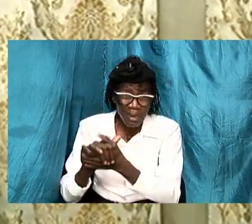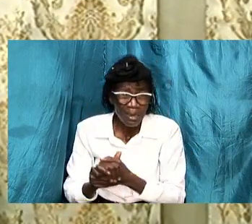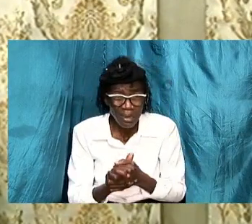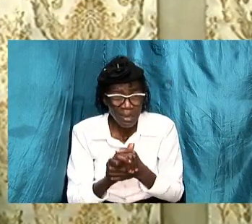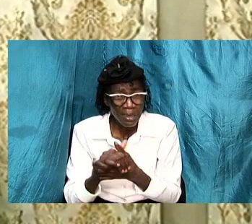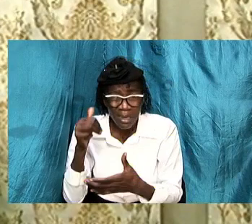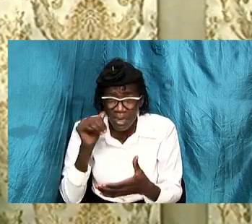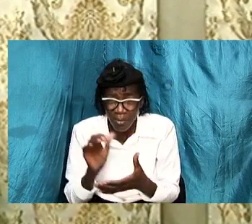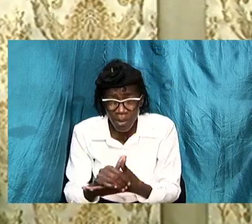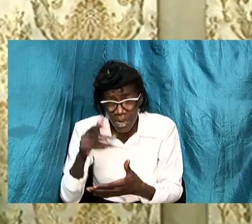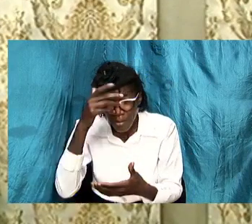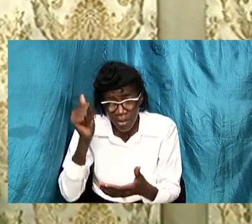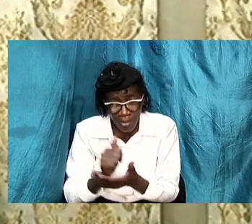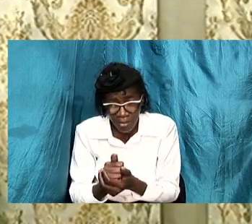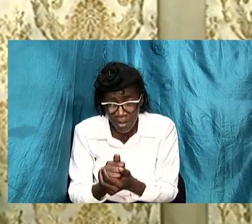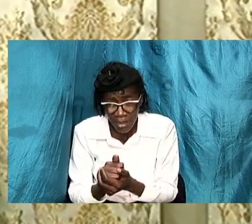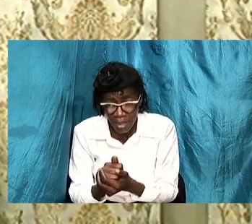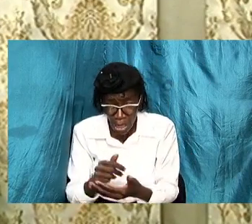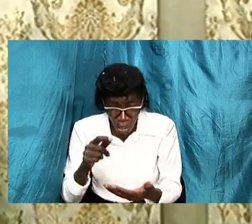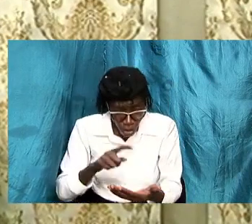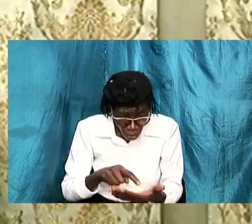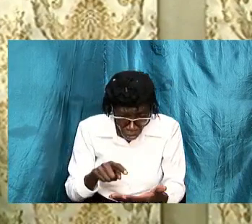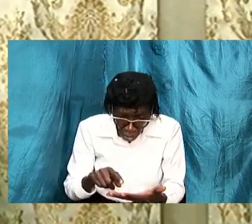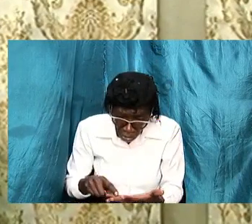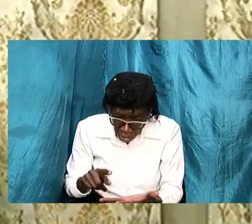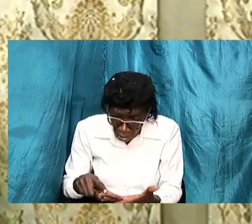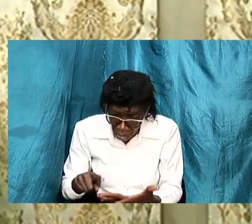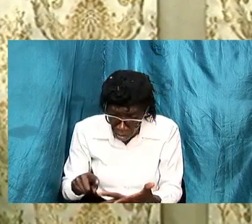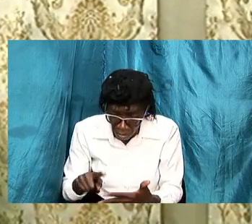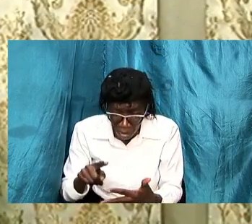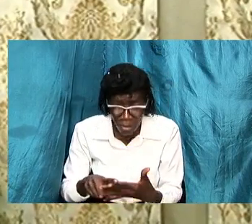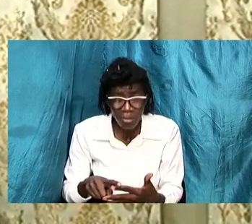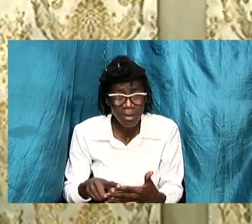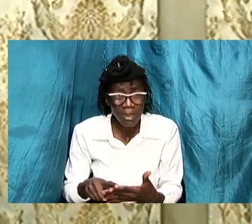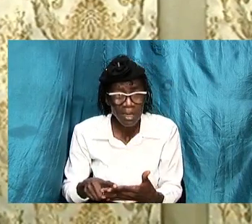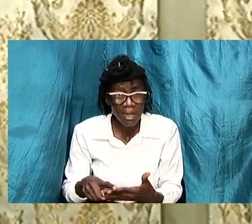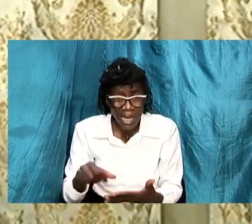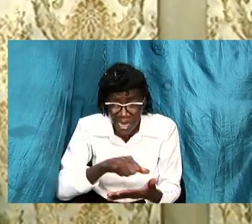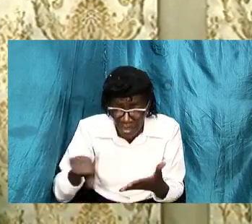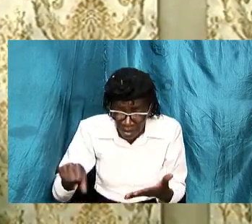the little money to buy the thing because i don't want to buy that because it costs ten thousand dollars